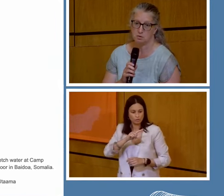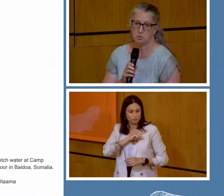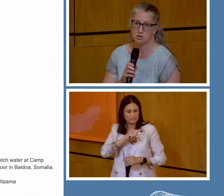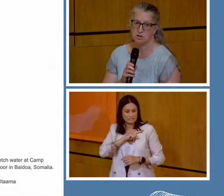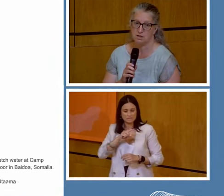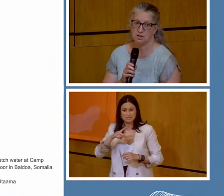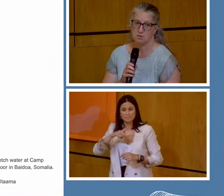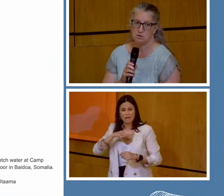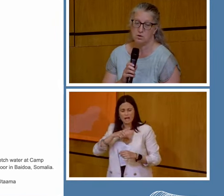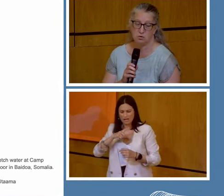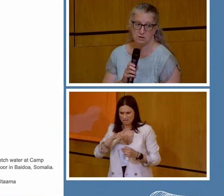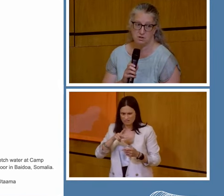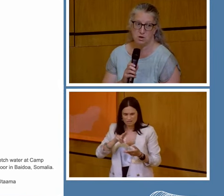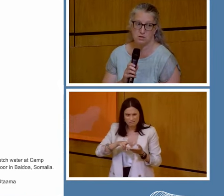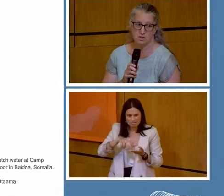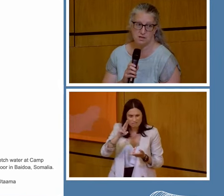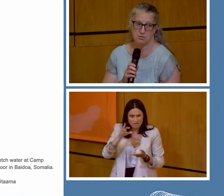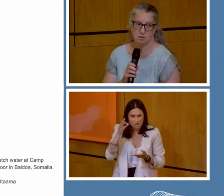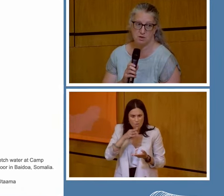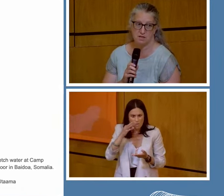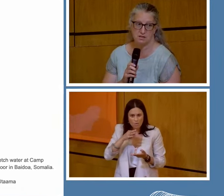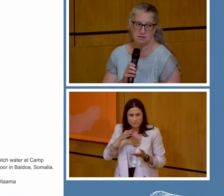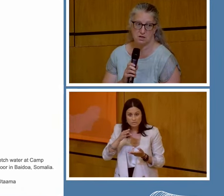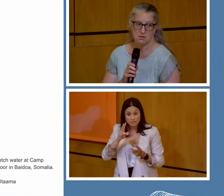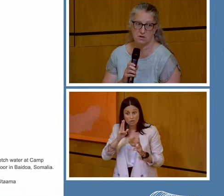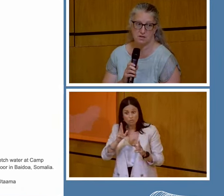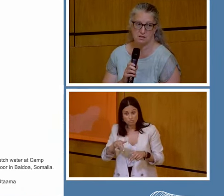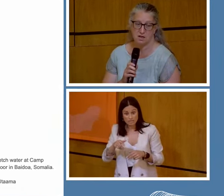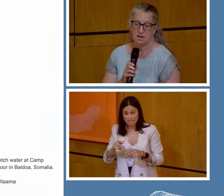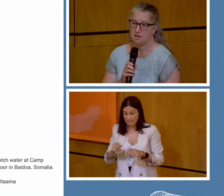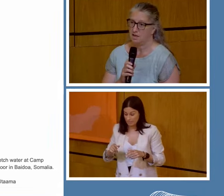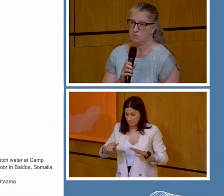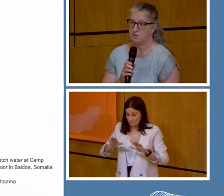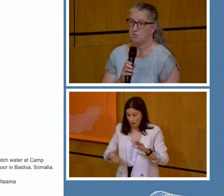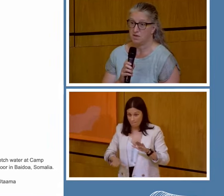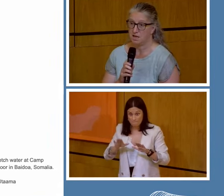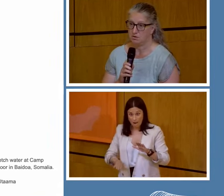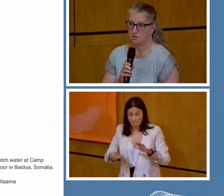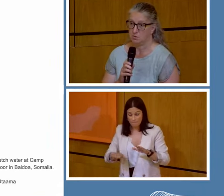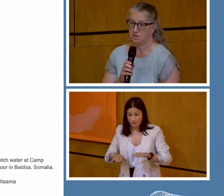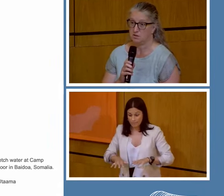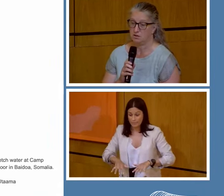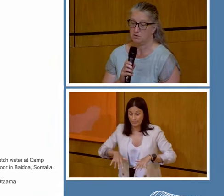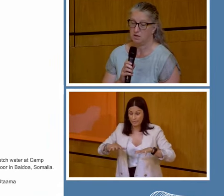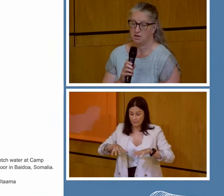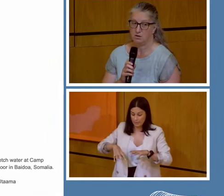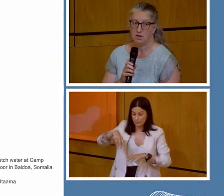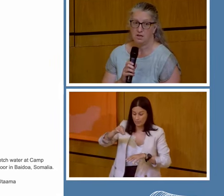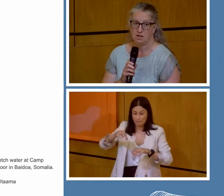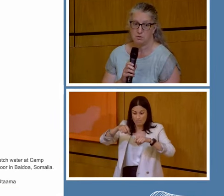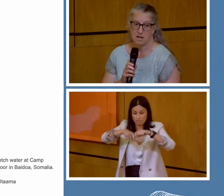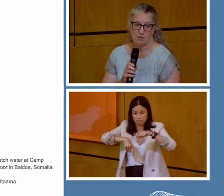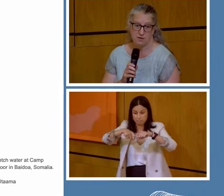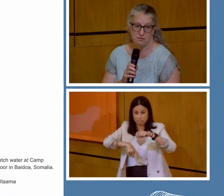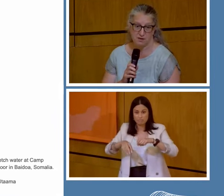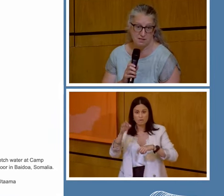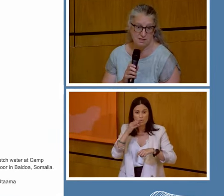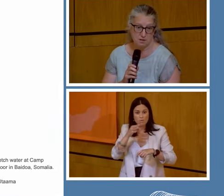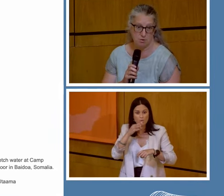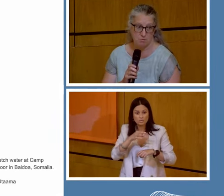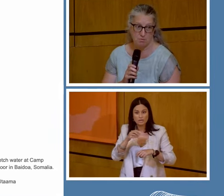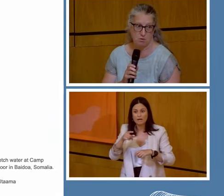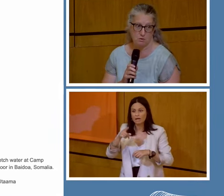pricing the water, was not what it was costing him to bring it to the surface. It was something else that we still don't know. It was how